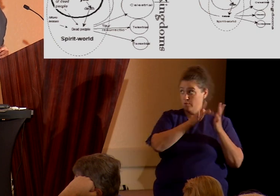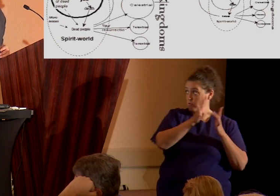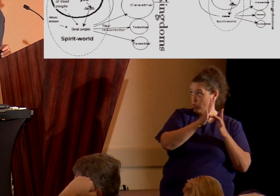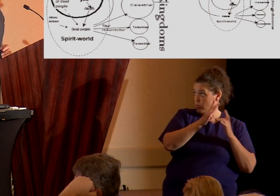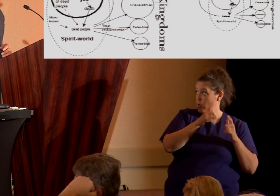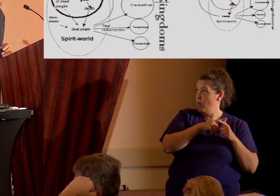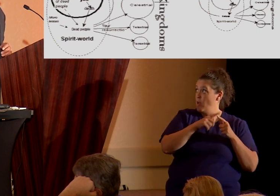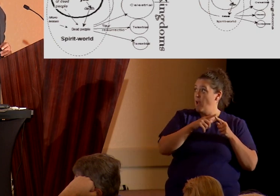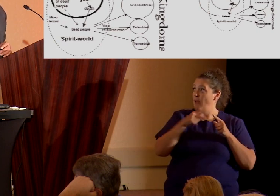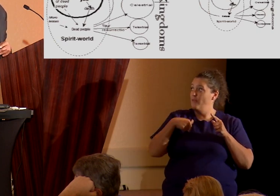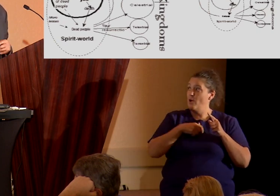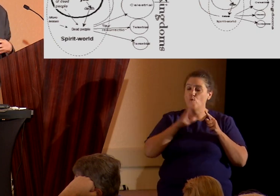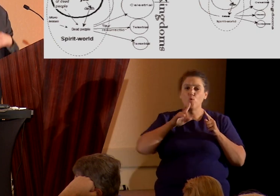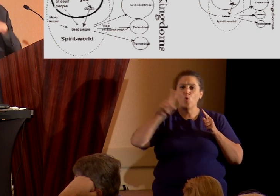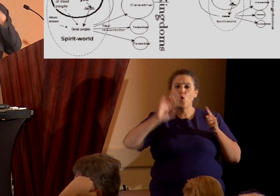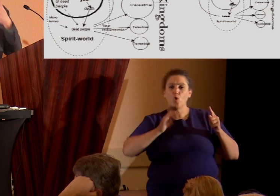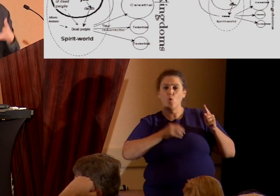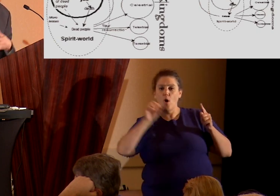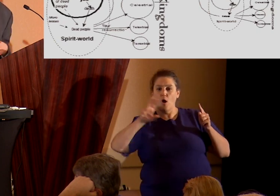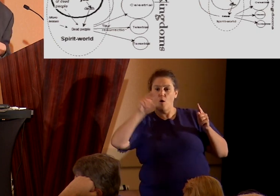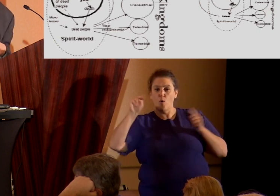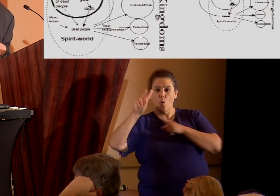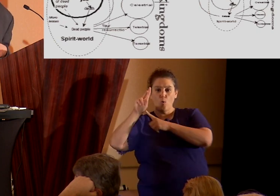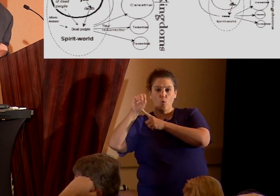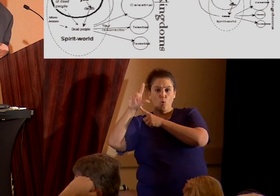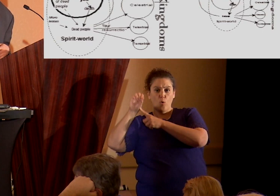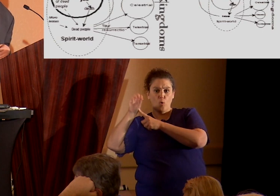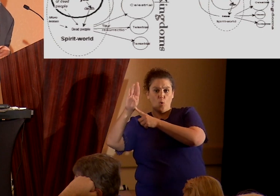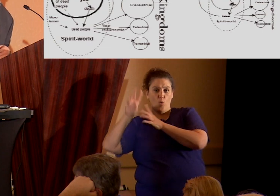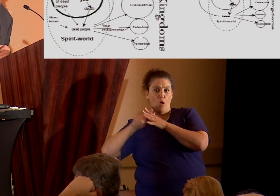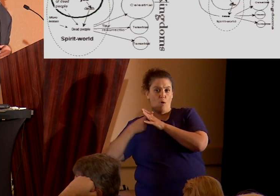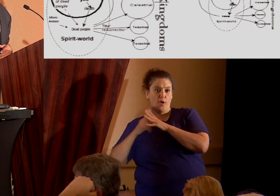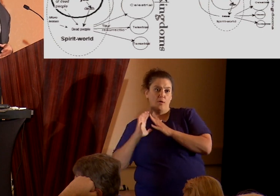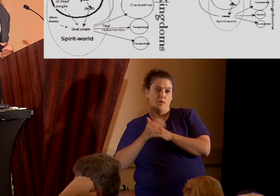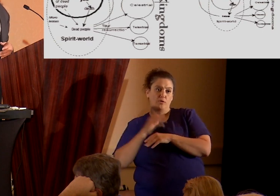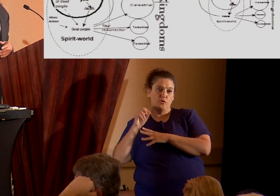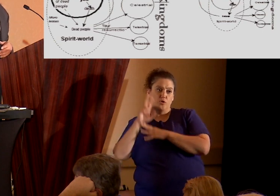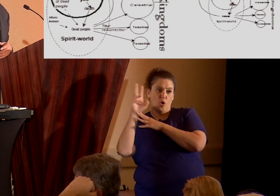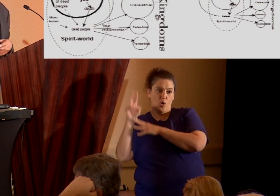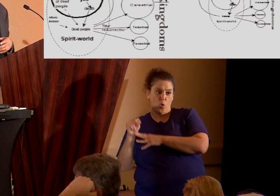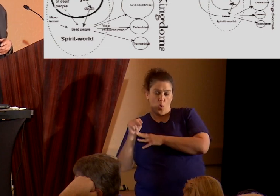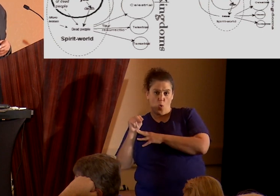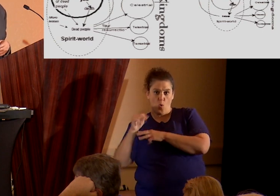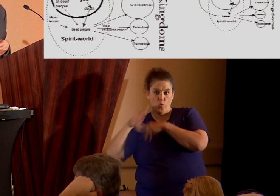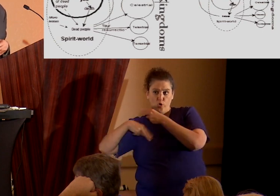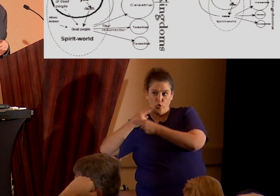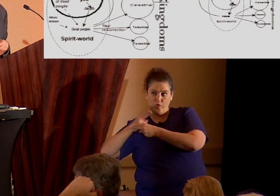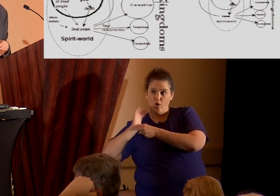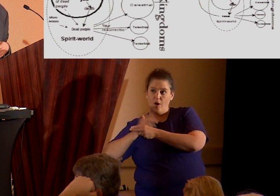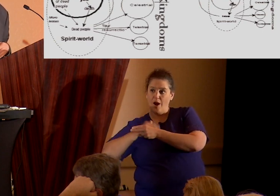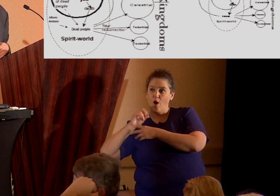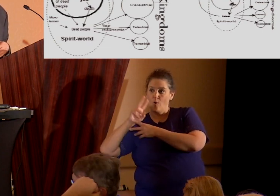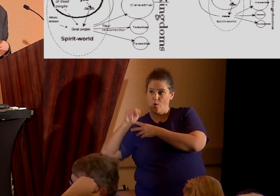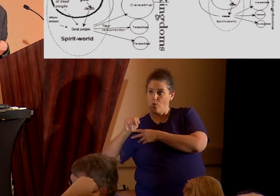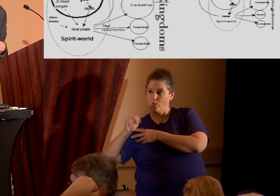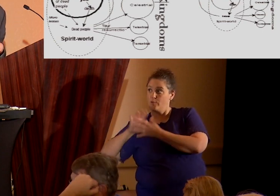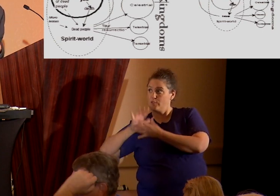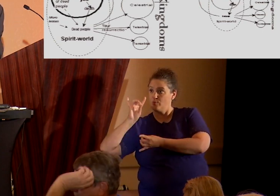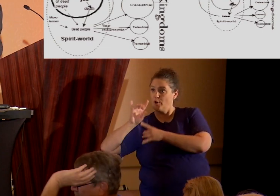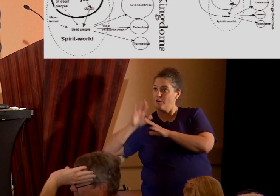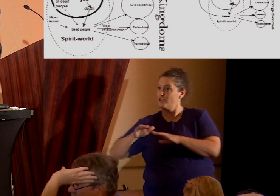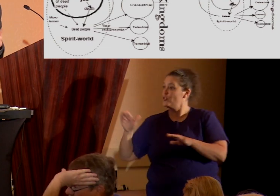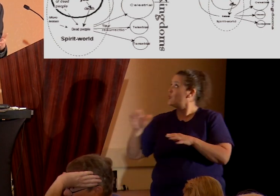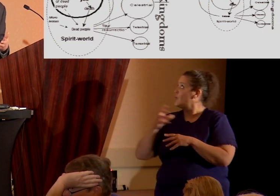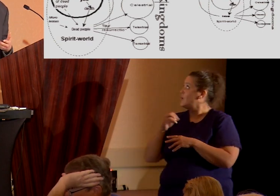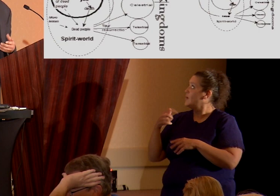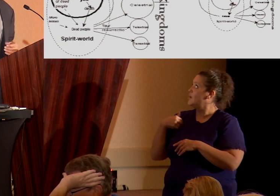we'll be going to our own Kolob place planet, where we'll start our own, uh, uh, our own spirit children, and we'll rule that